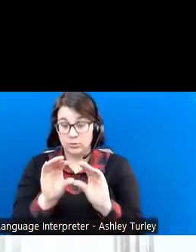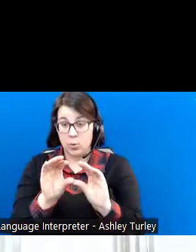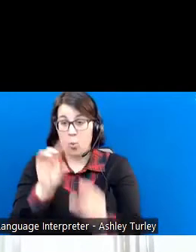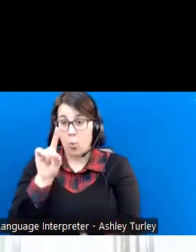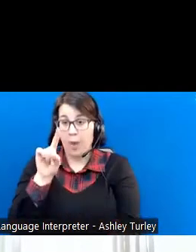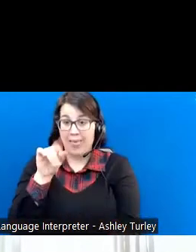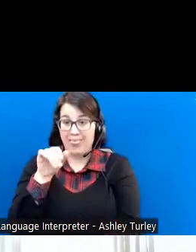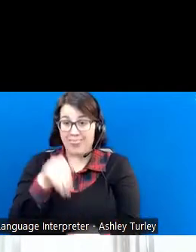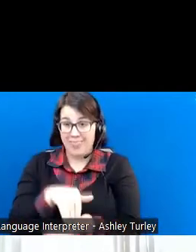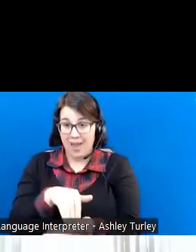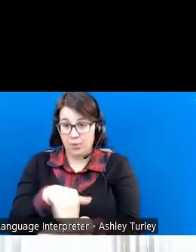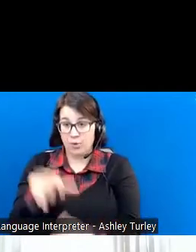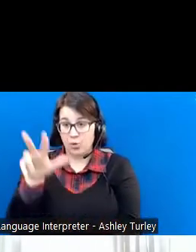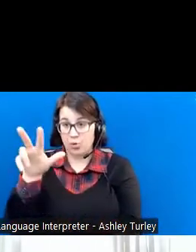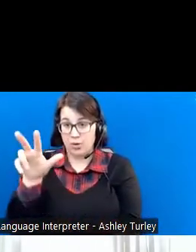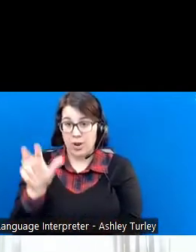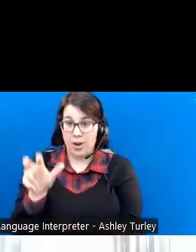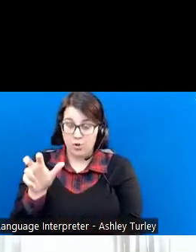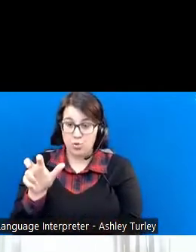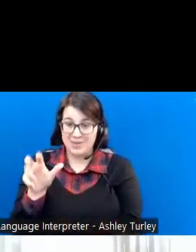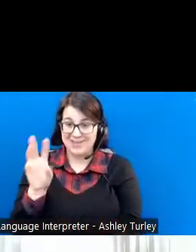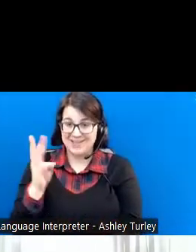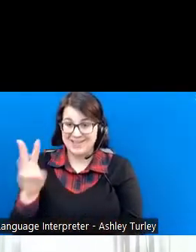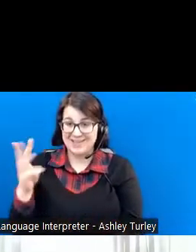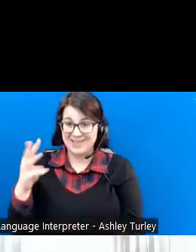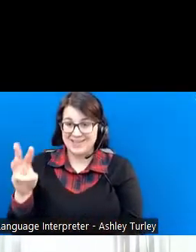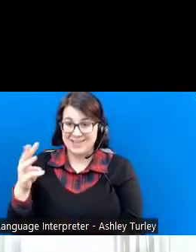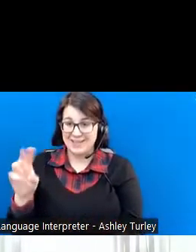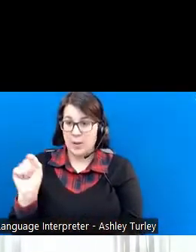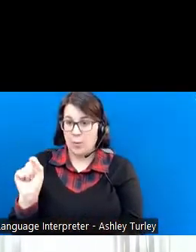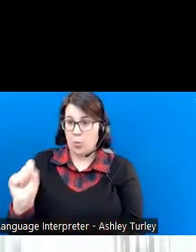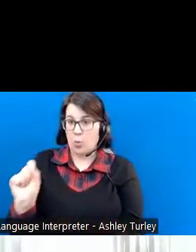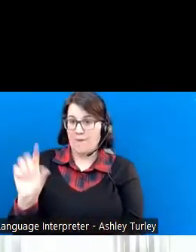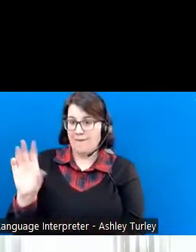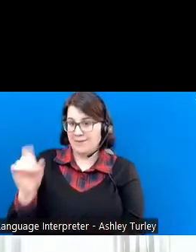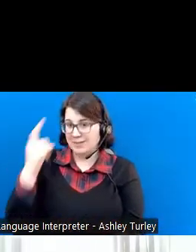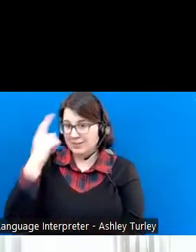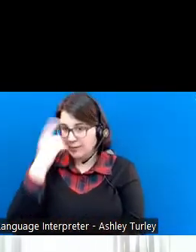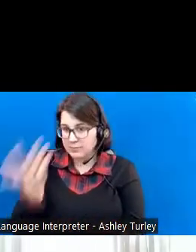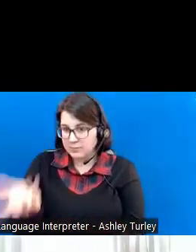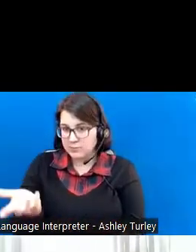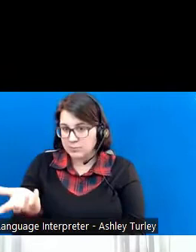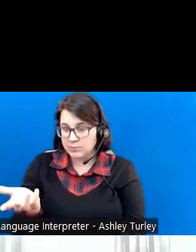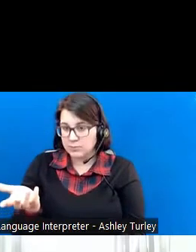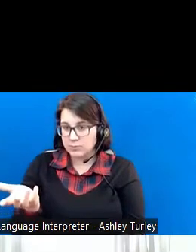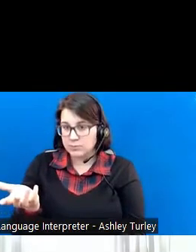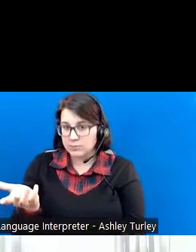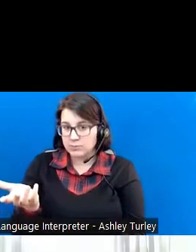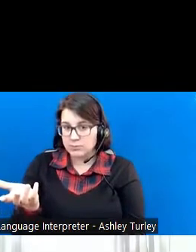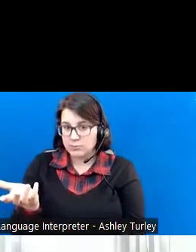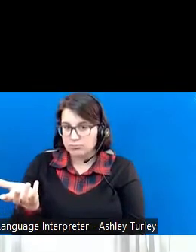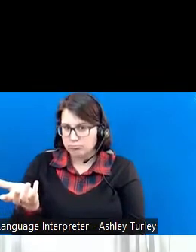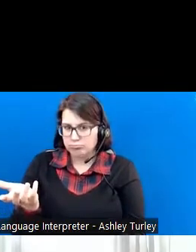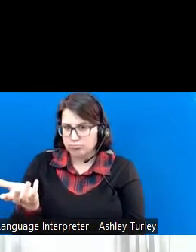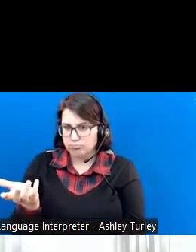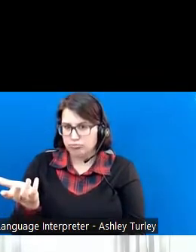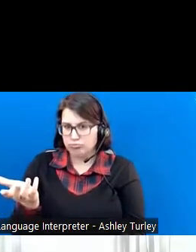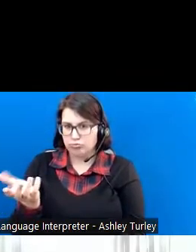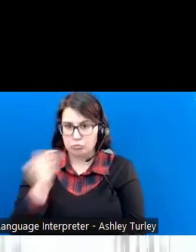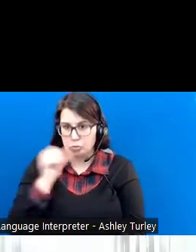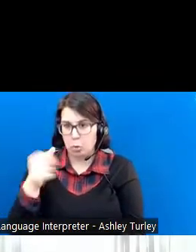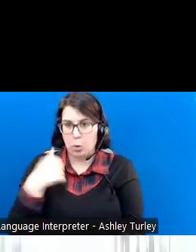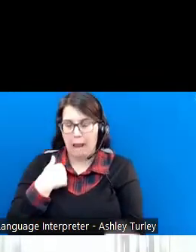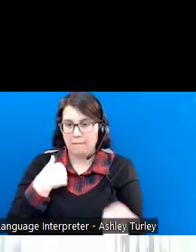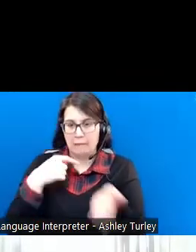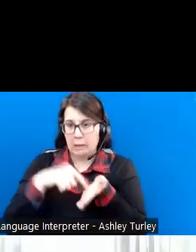,316.50. We don't have any expenses